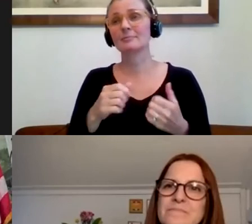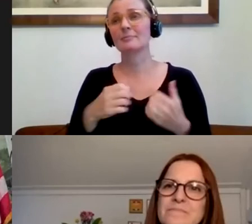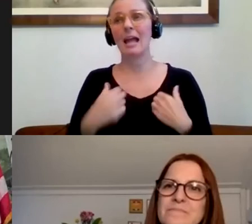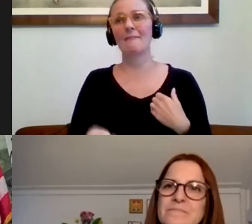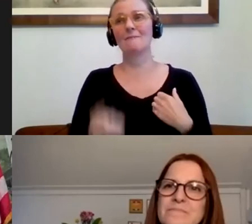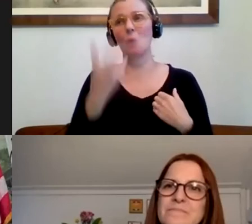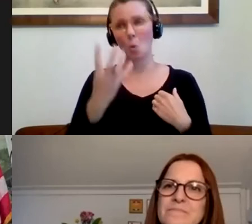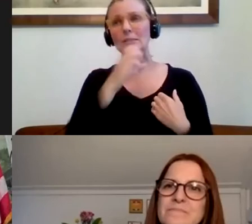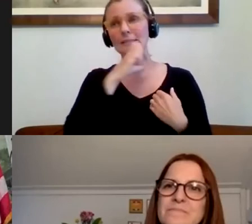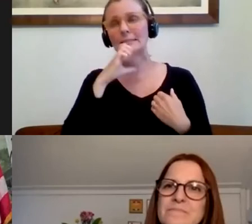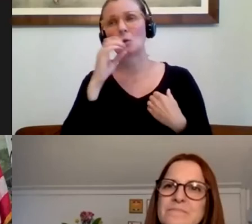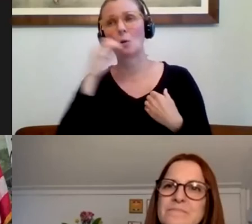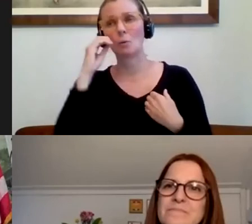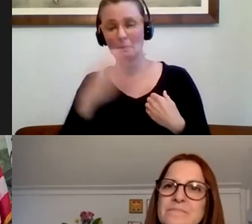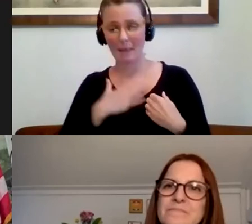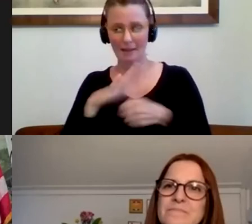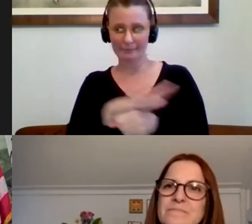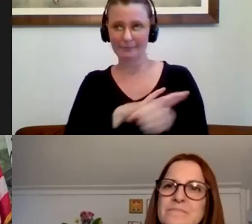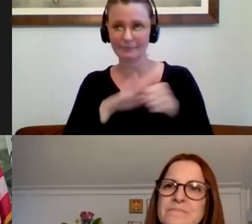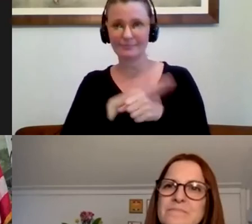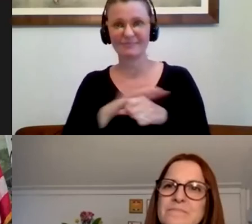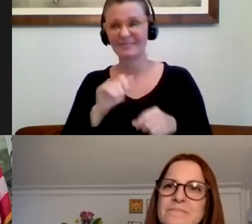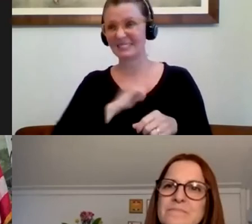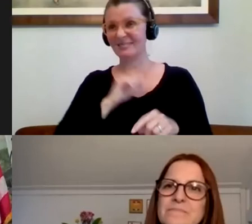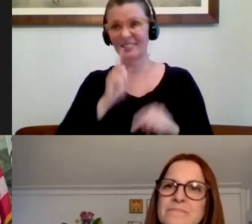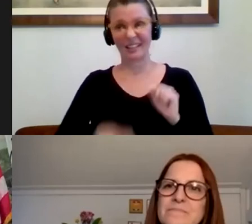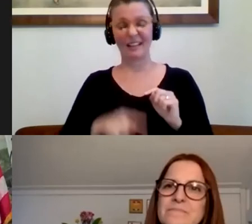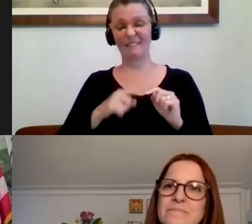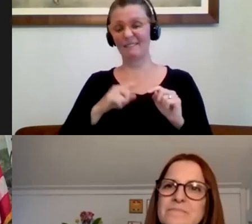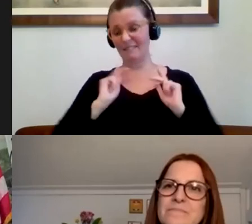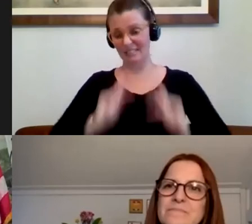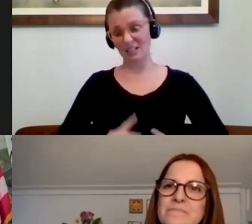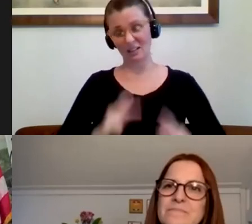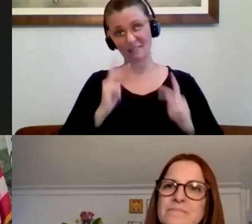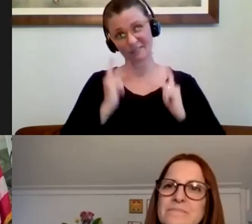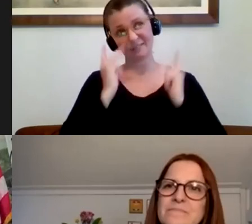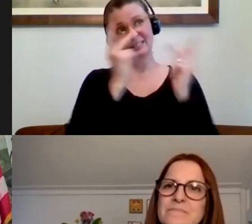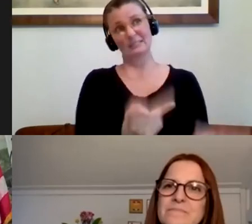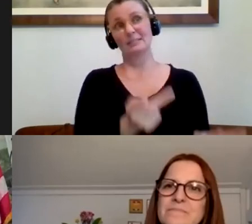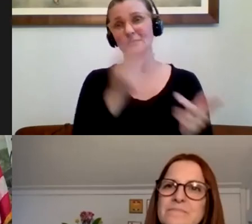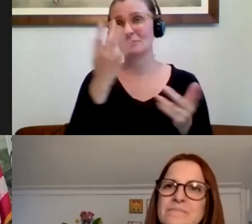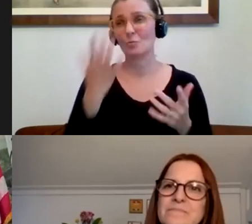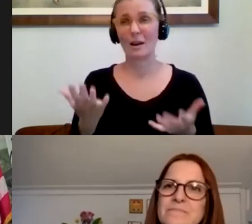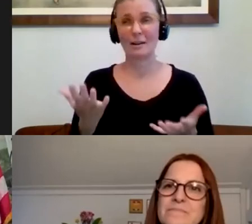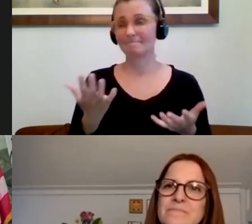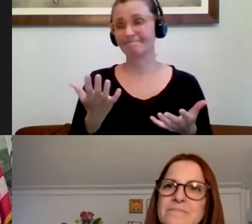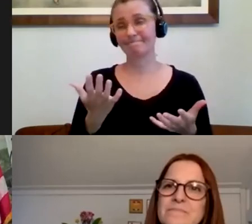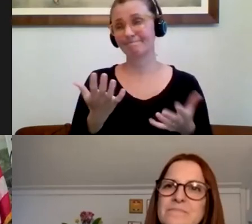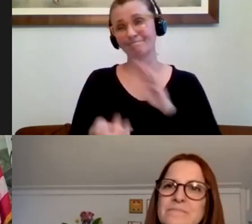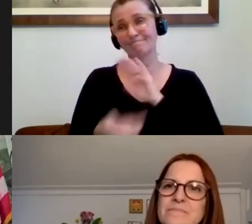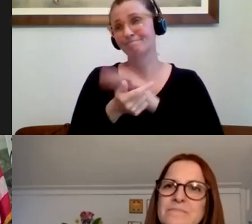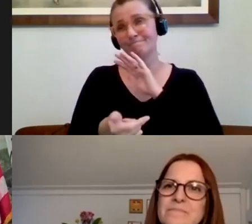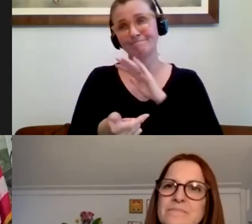and unfortunately I can't physically visit these places because of, uh, the core of the quarantine in some cases or, uh,